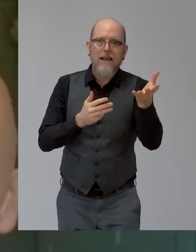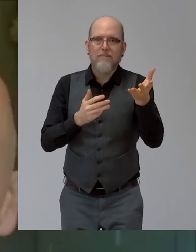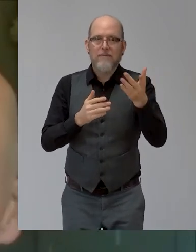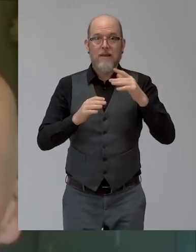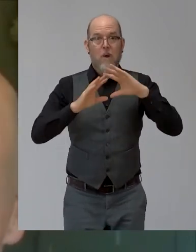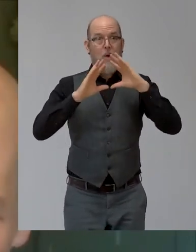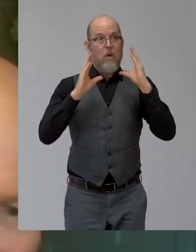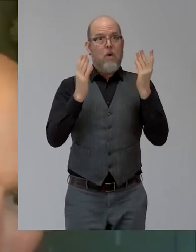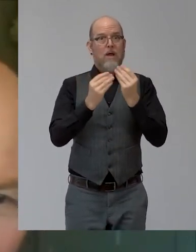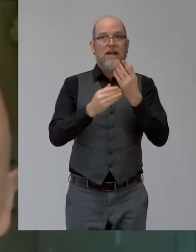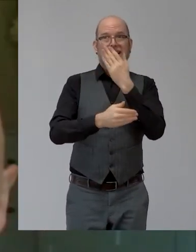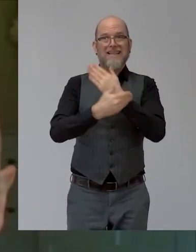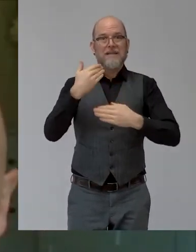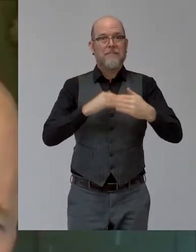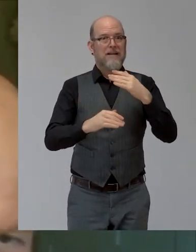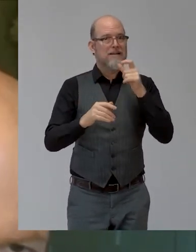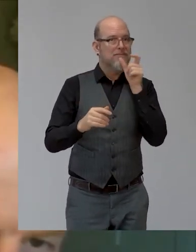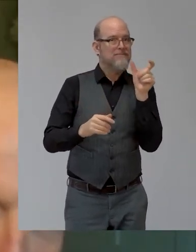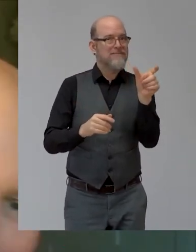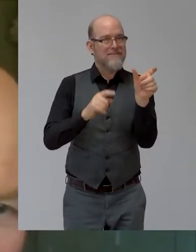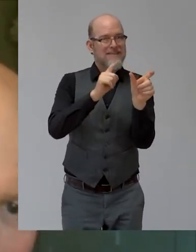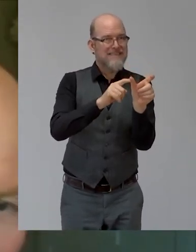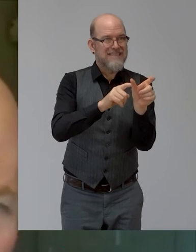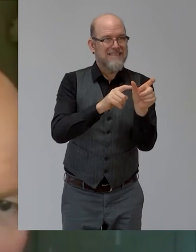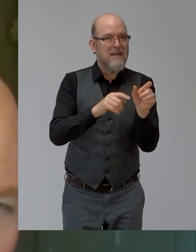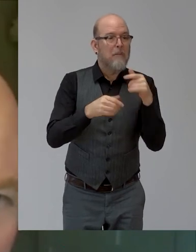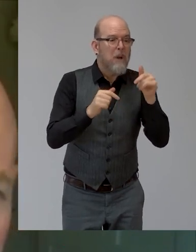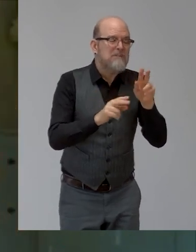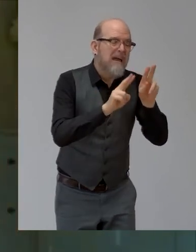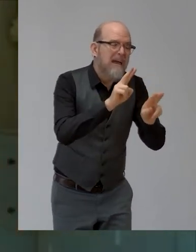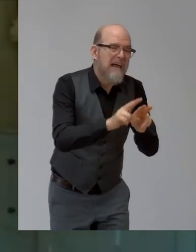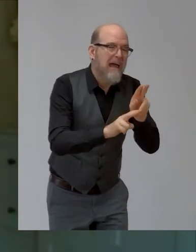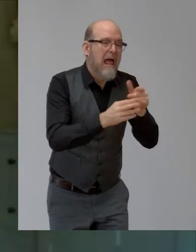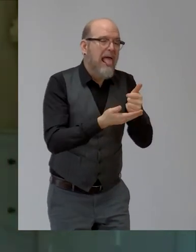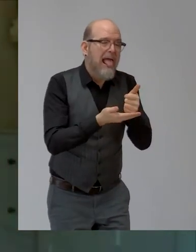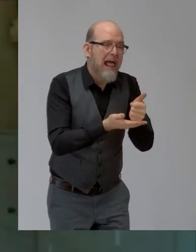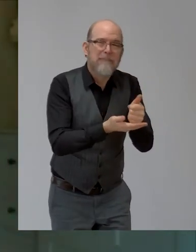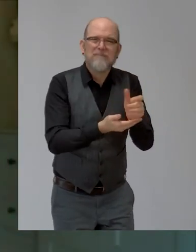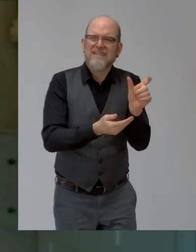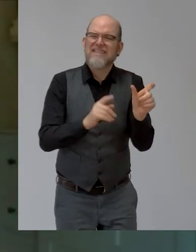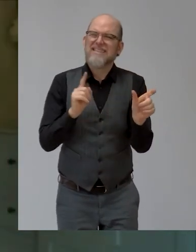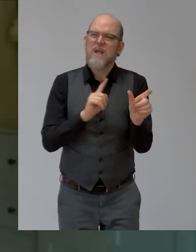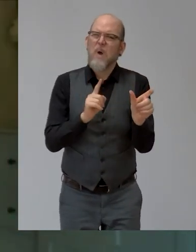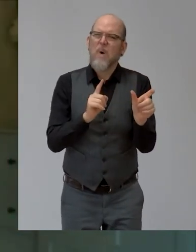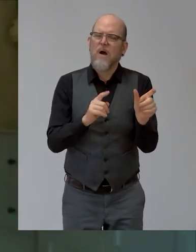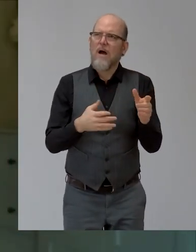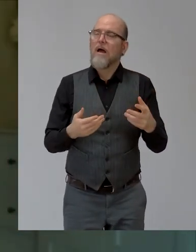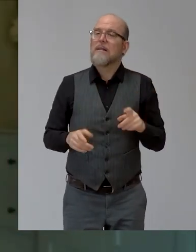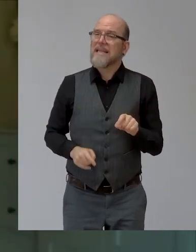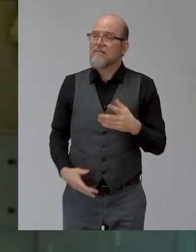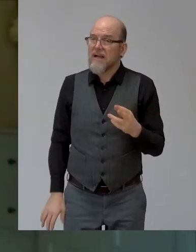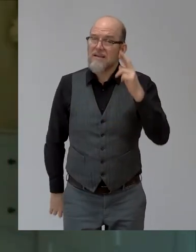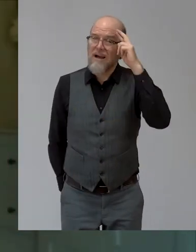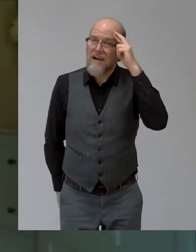need us, you know, be cared for, or we don't need pity or sympathy or anything else. Actually, we just need to be respected like an able-bodied person and